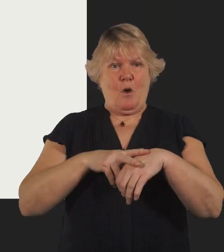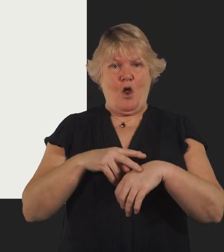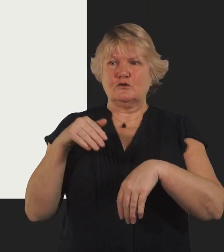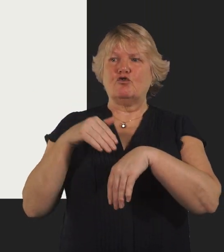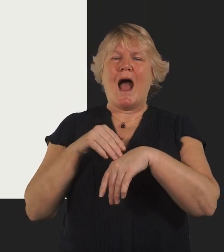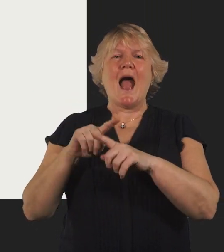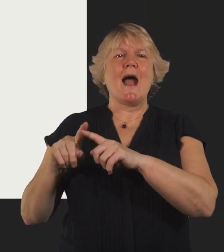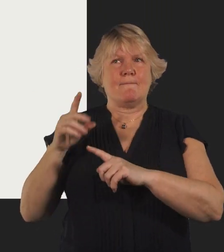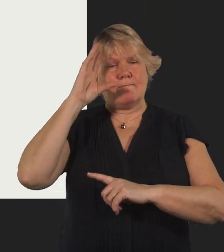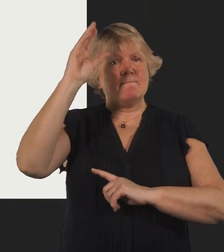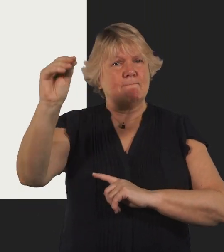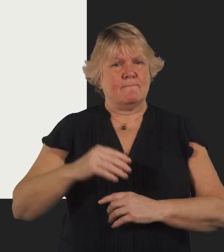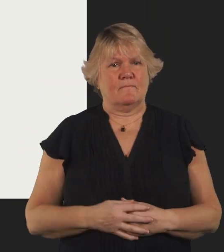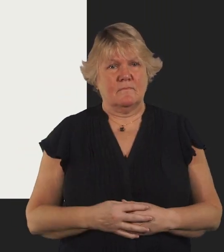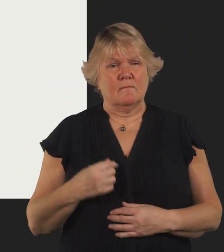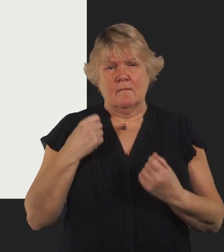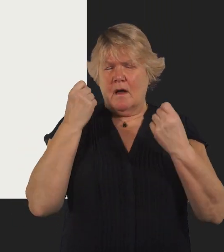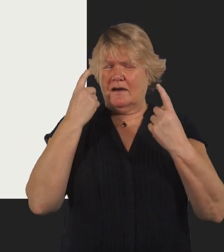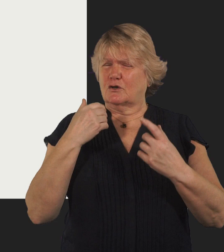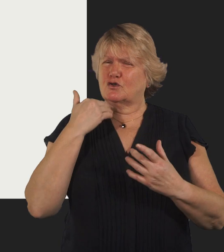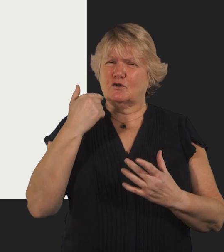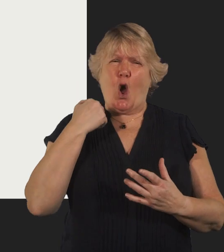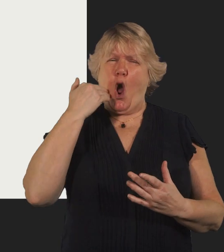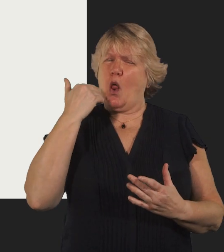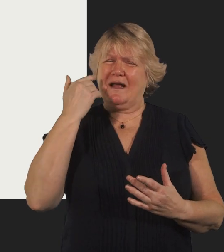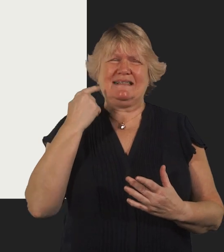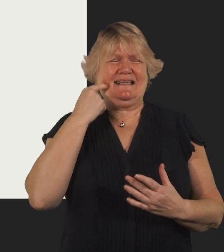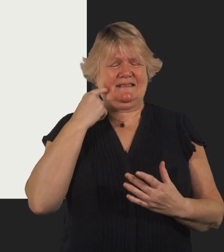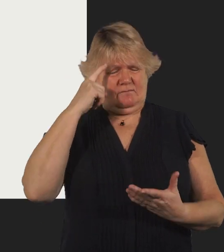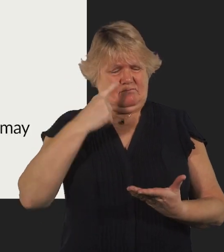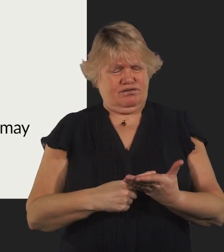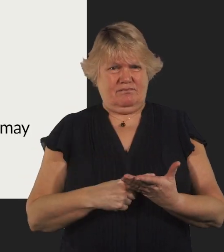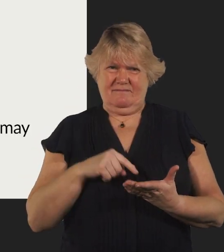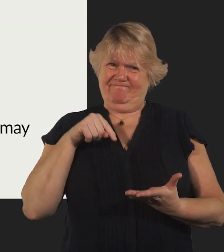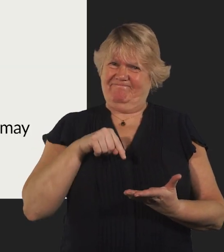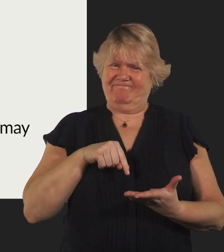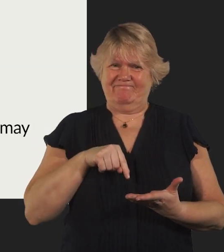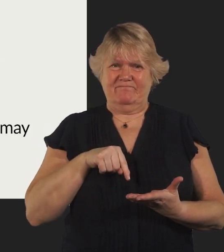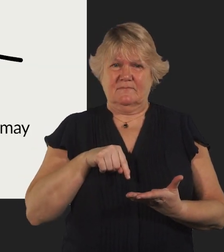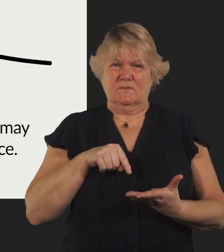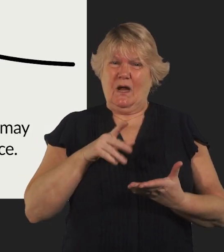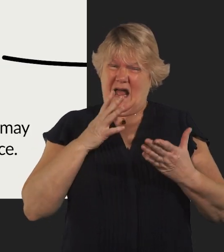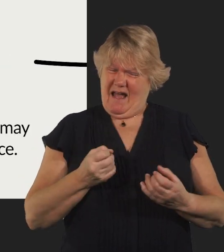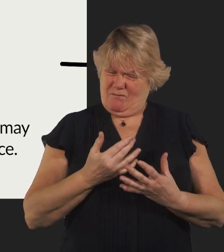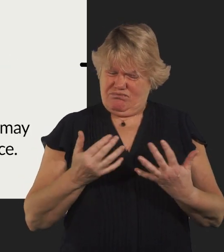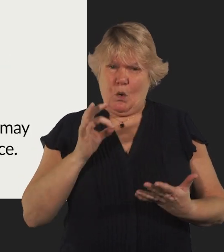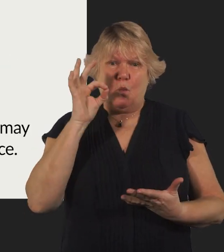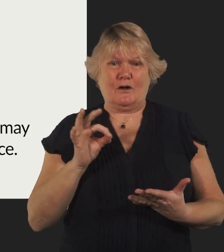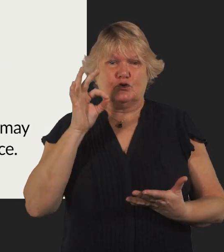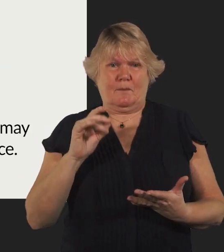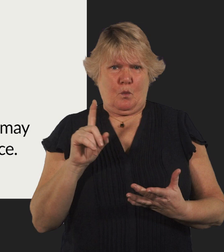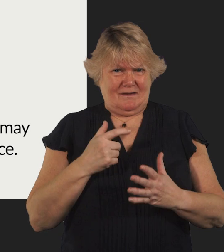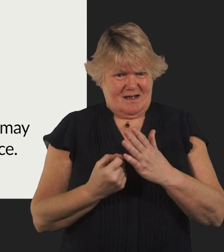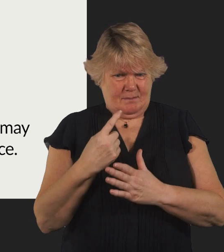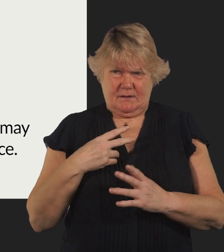Reporting crimes to the police. We understand that this is not always an easy decision to make and you may have many questions